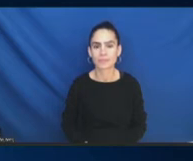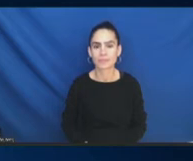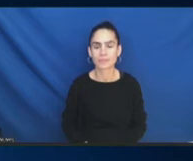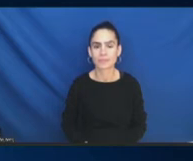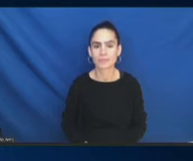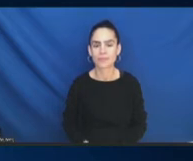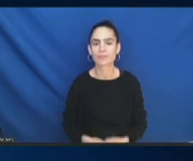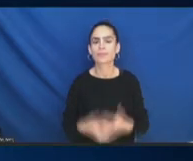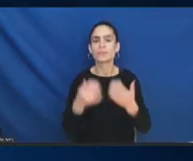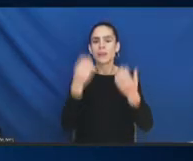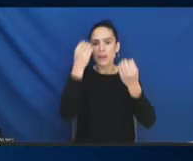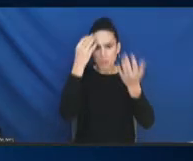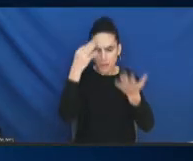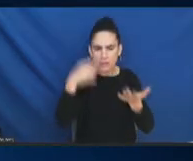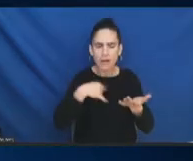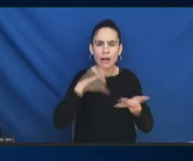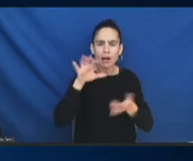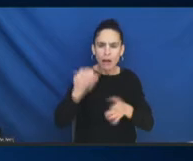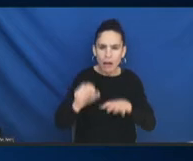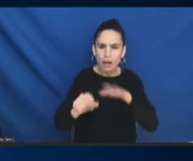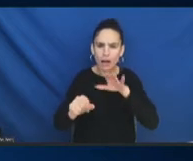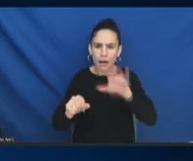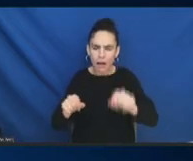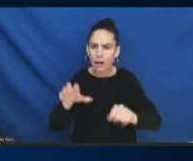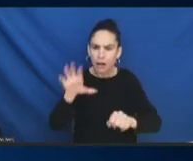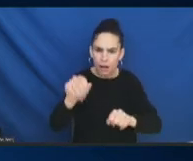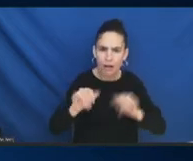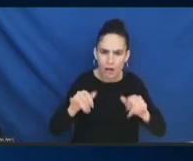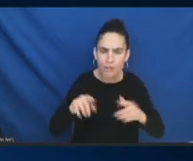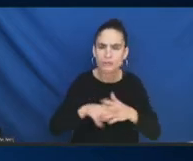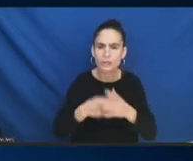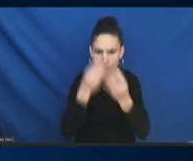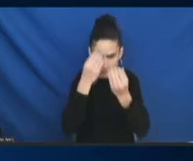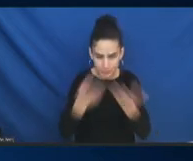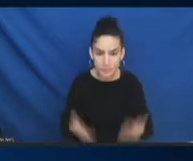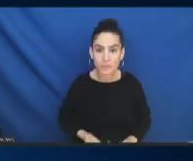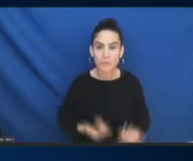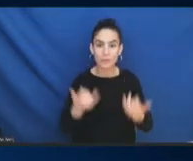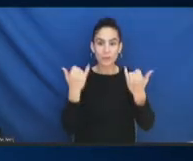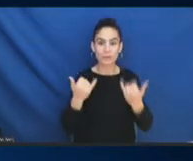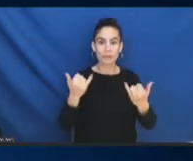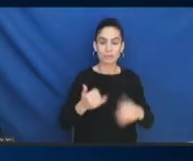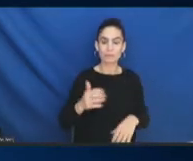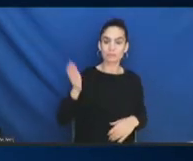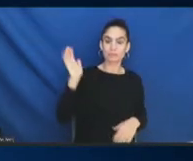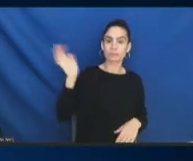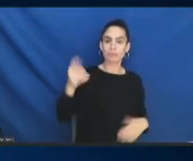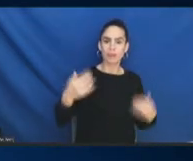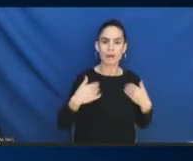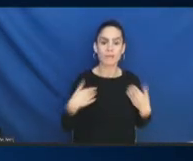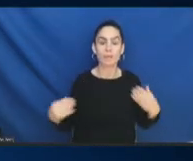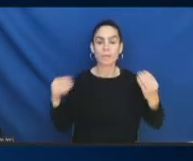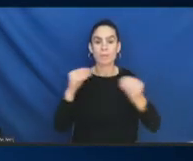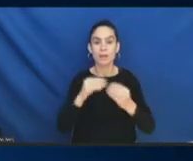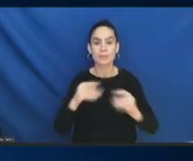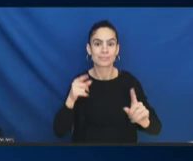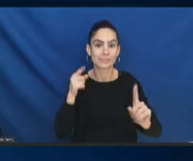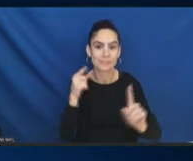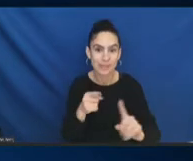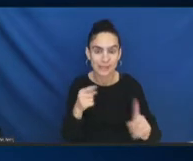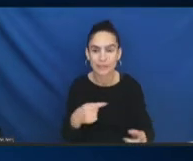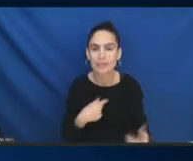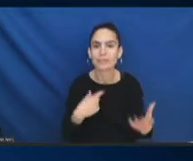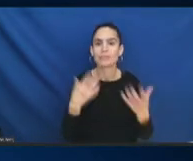today's presentation, are there specific things that we can, that you want more information on for today's